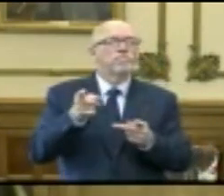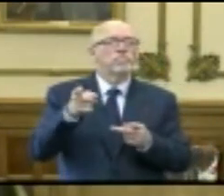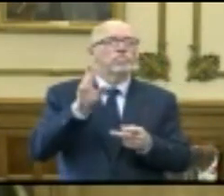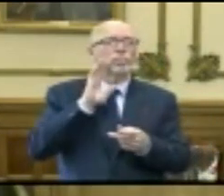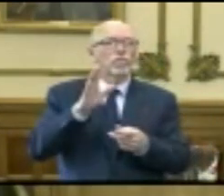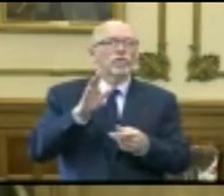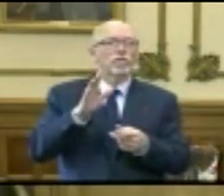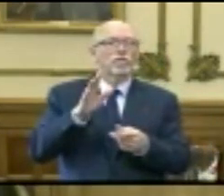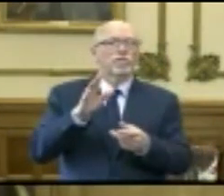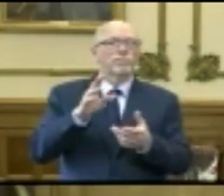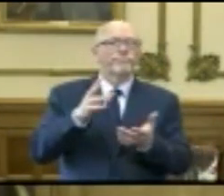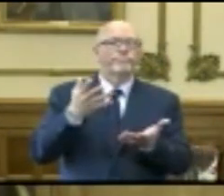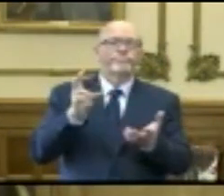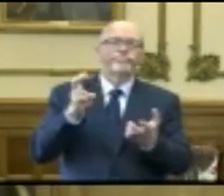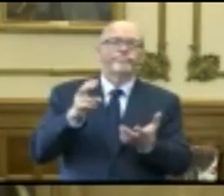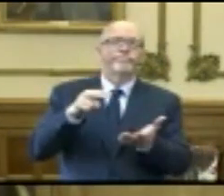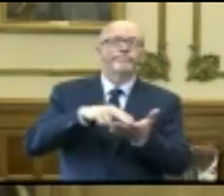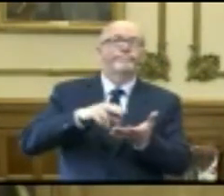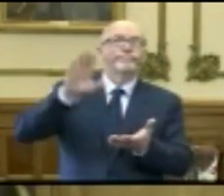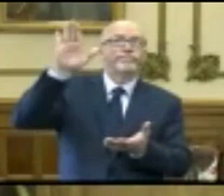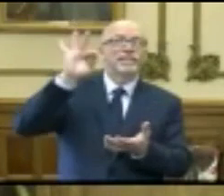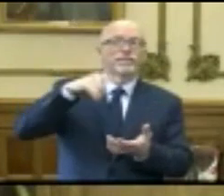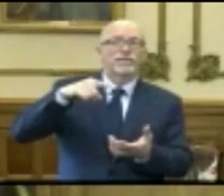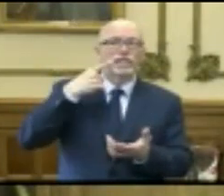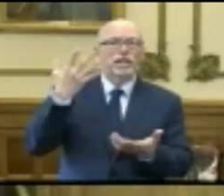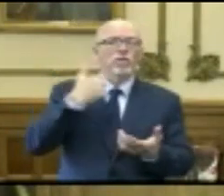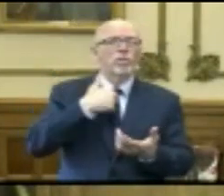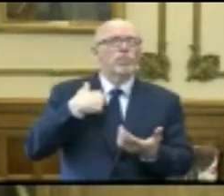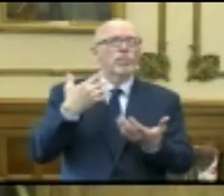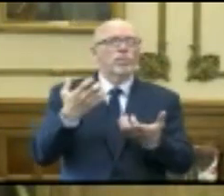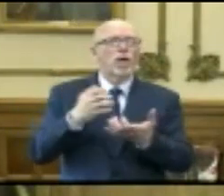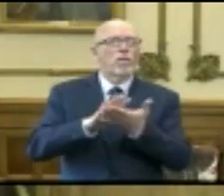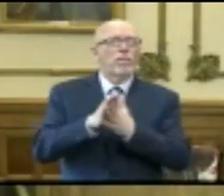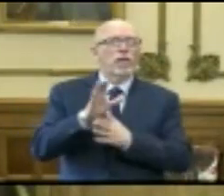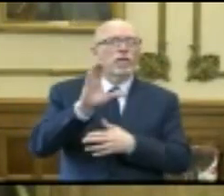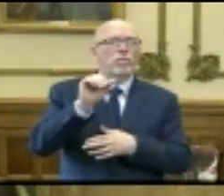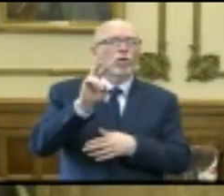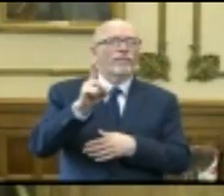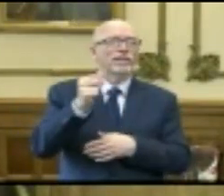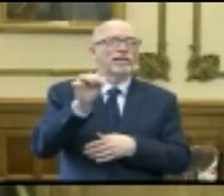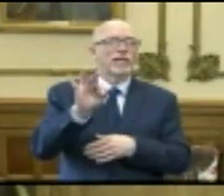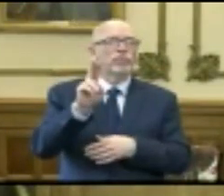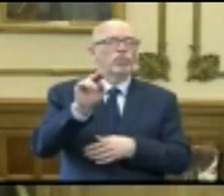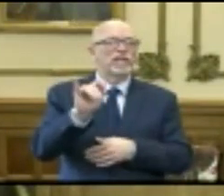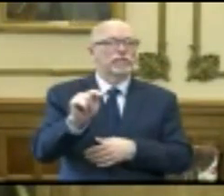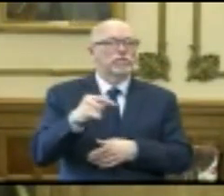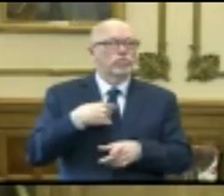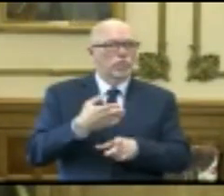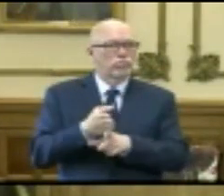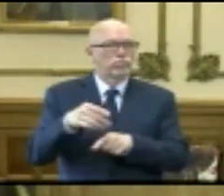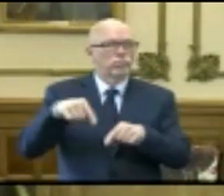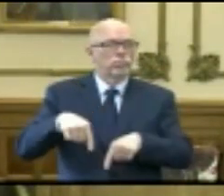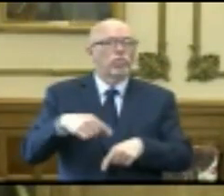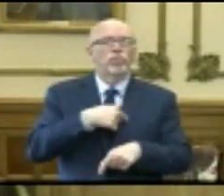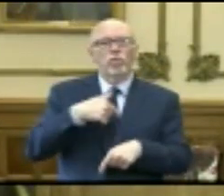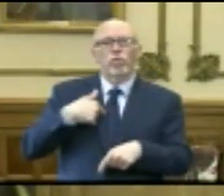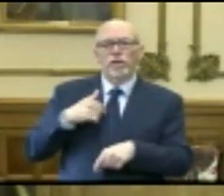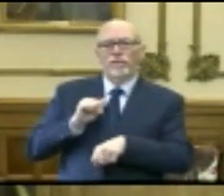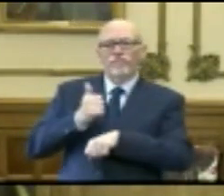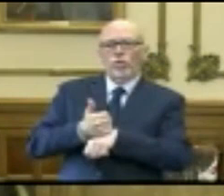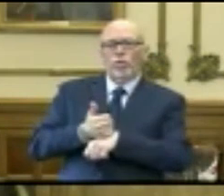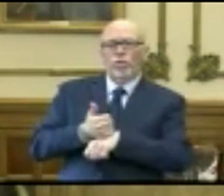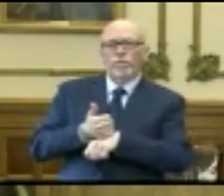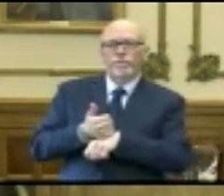stand up and raise their hand and say, we would want to become a COVID-19 unit. And we have basically formed